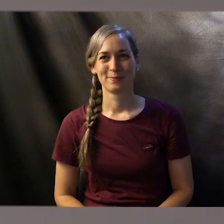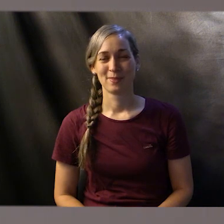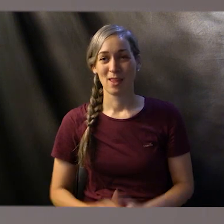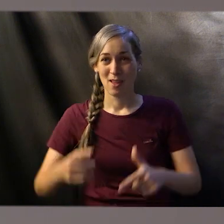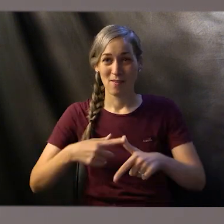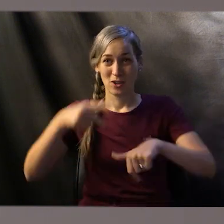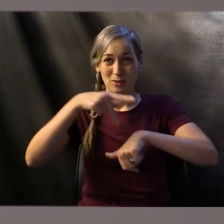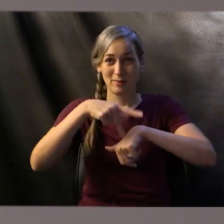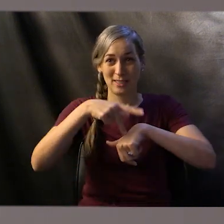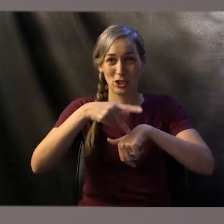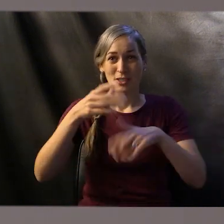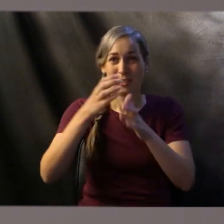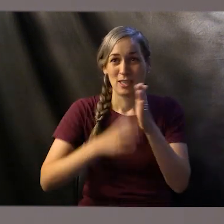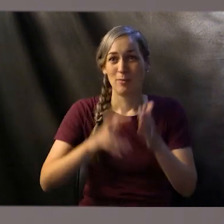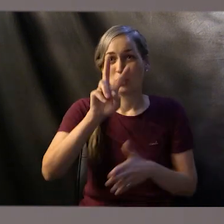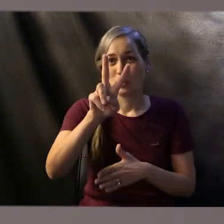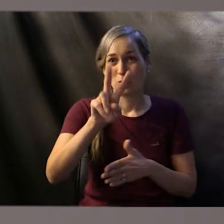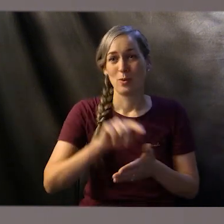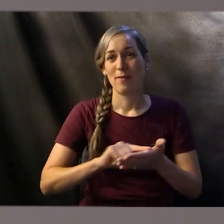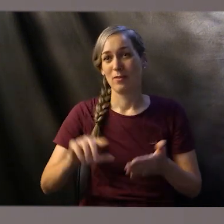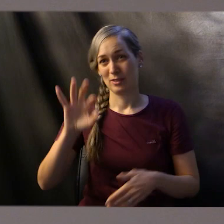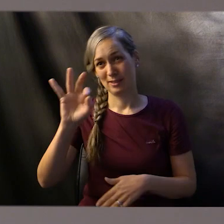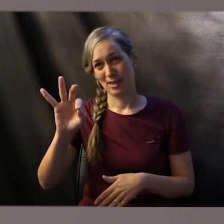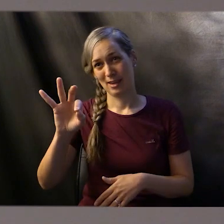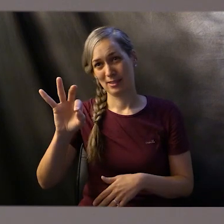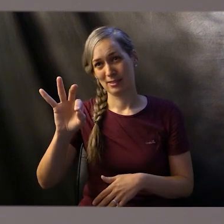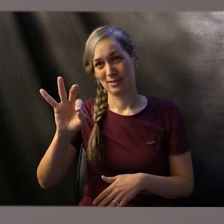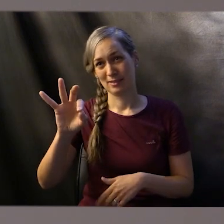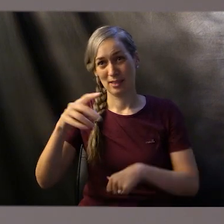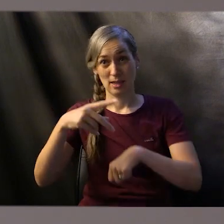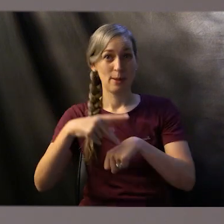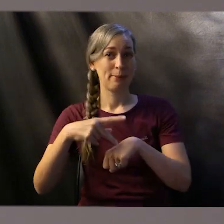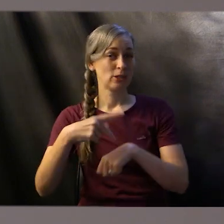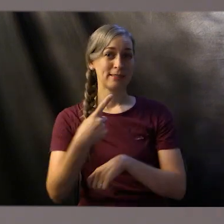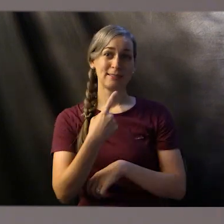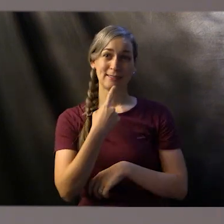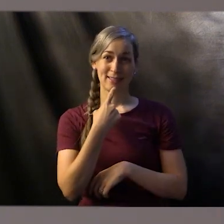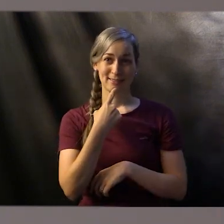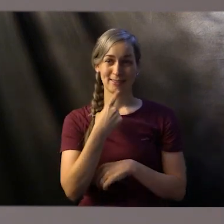1 Peter chapter 2 in verse 9 Peter says